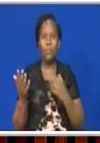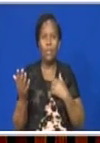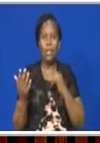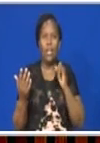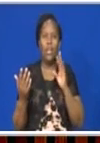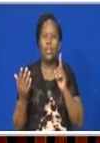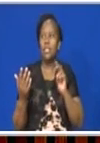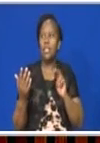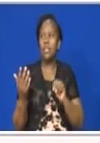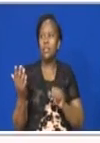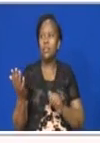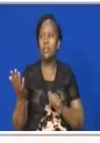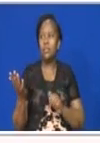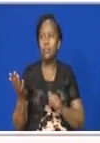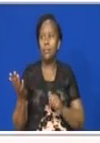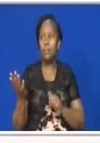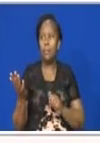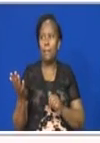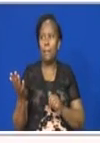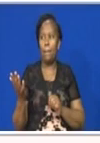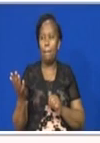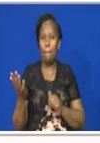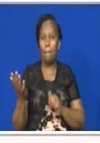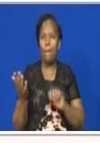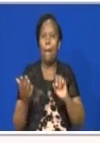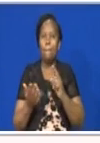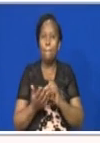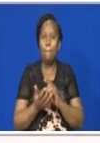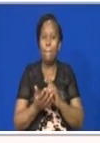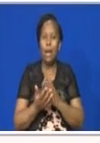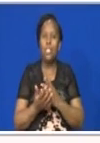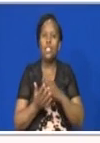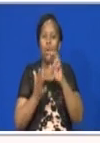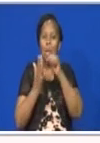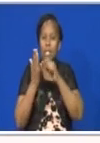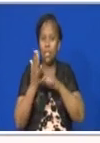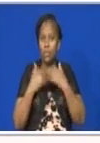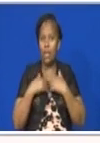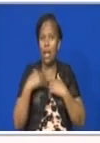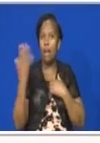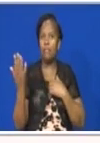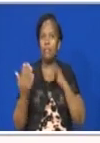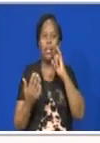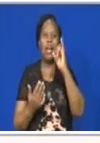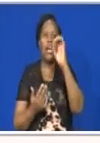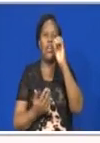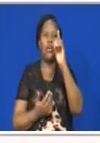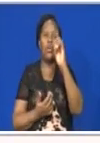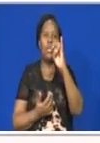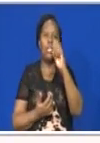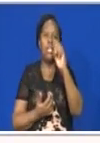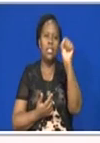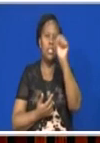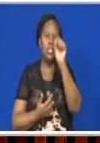solution as our first reagent as per our list there. Iodine solution.